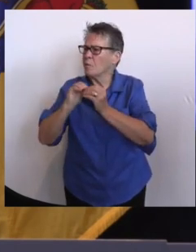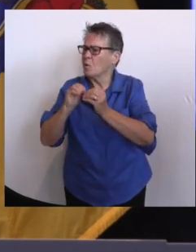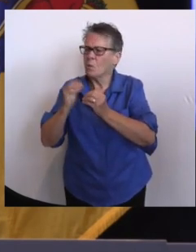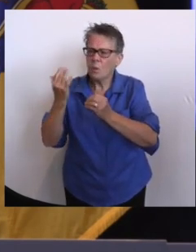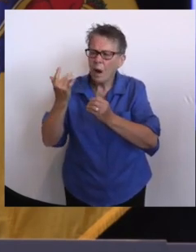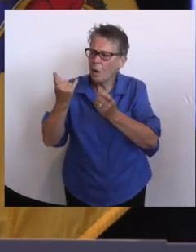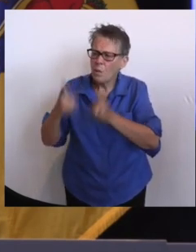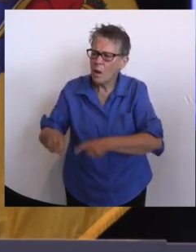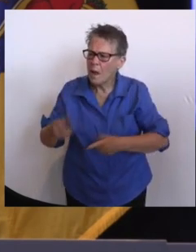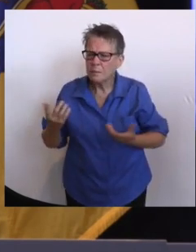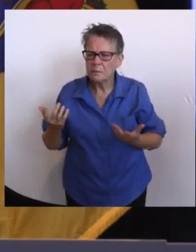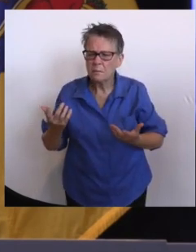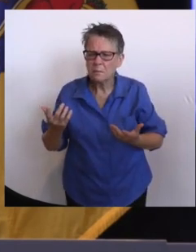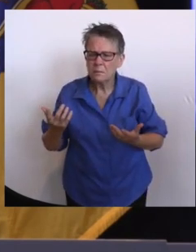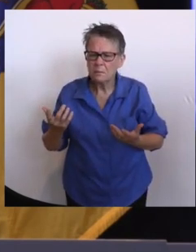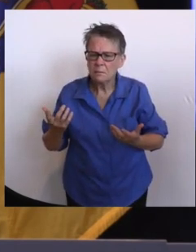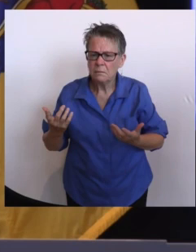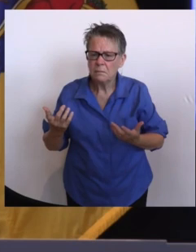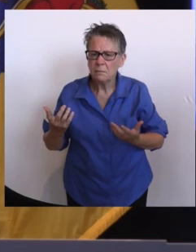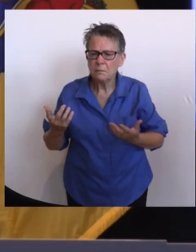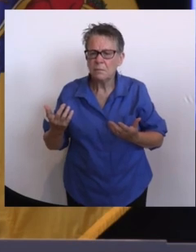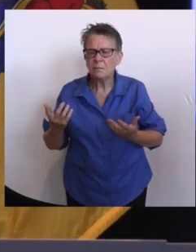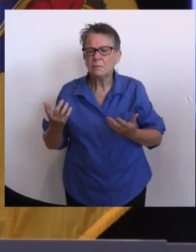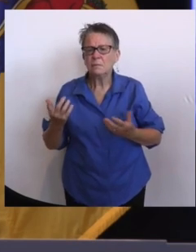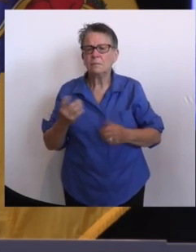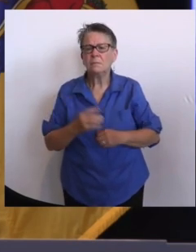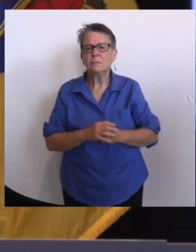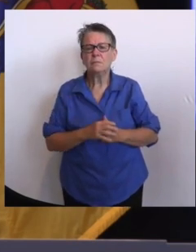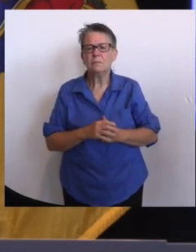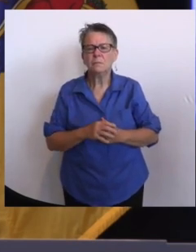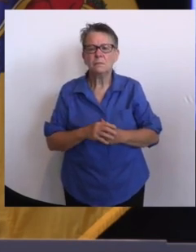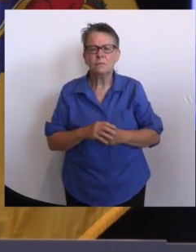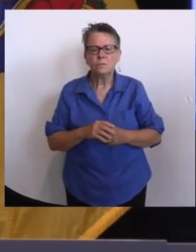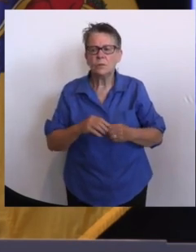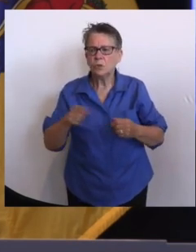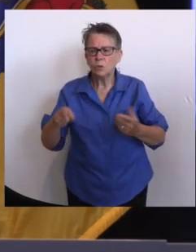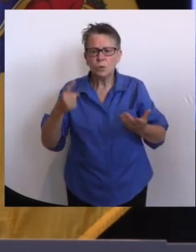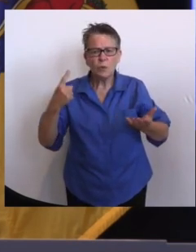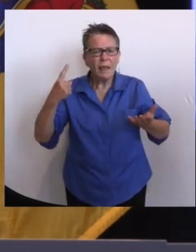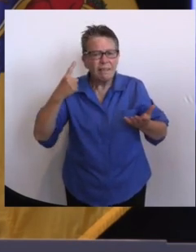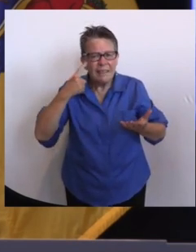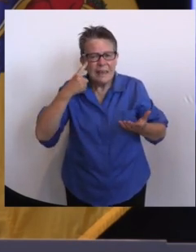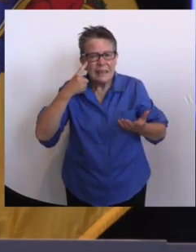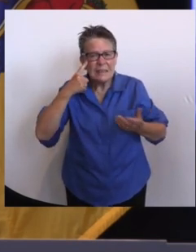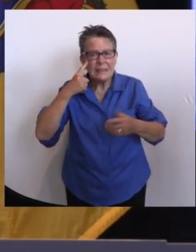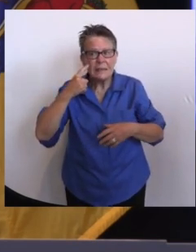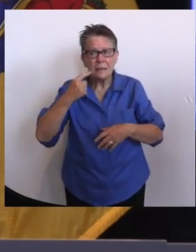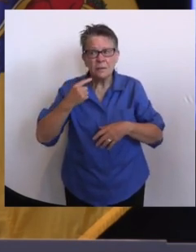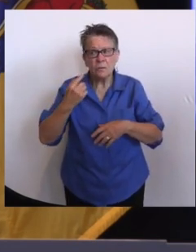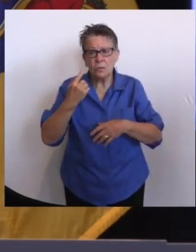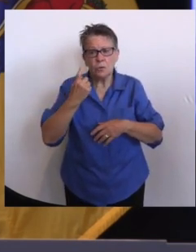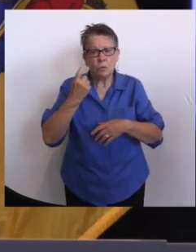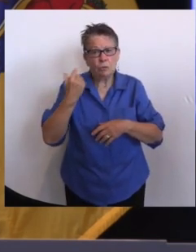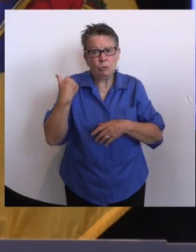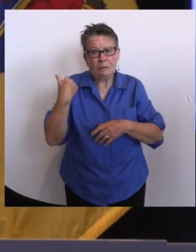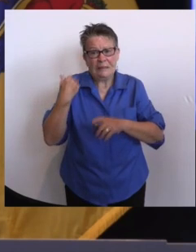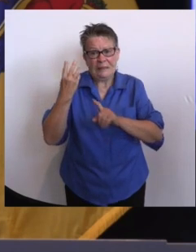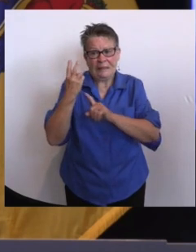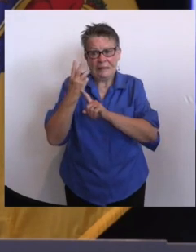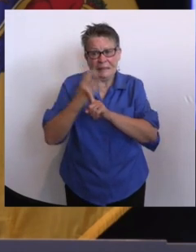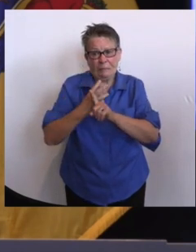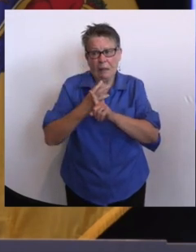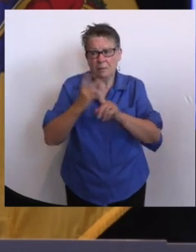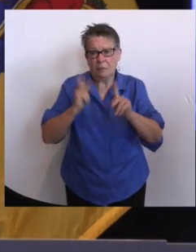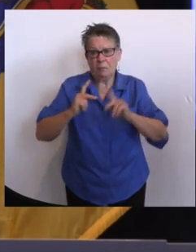the COVID-19 pandemic, but do you believe at all that in the last six months, some reluctance to get vaccinated could have contributed to that?